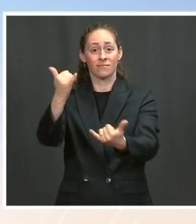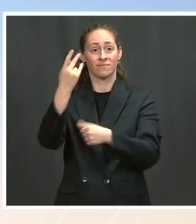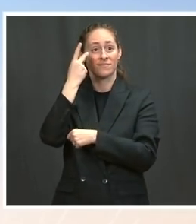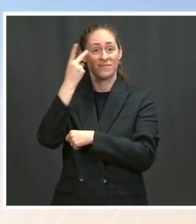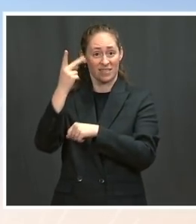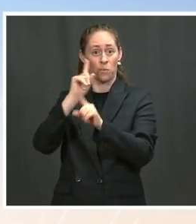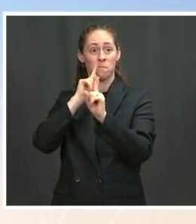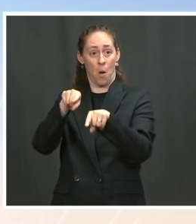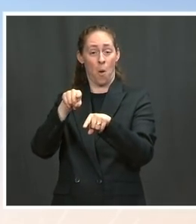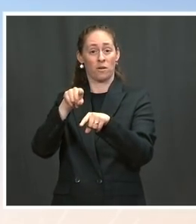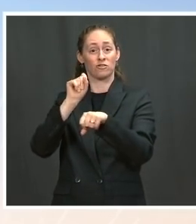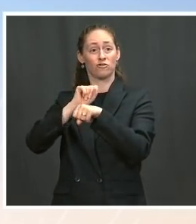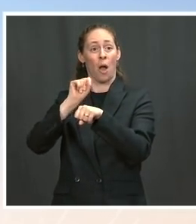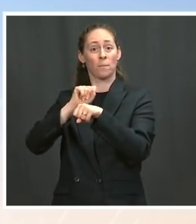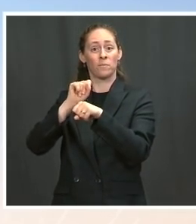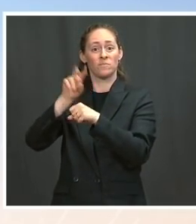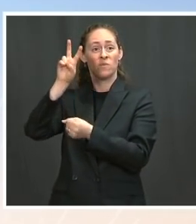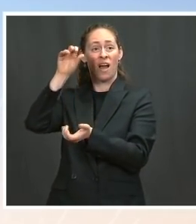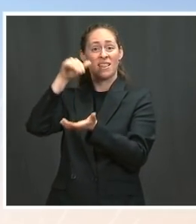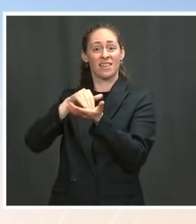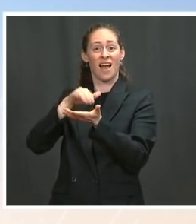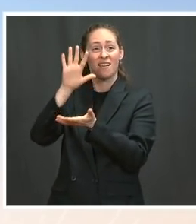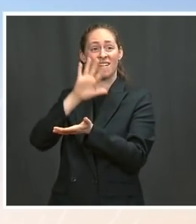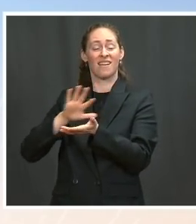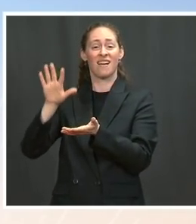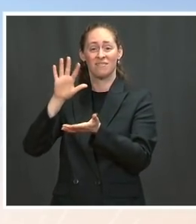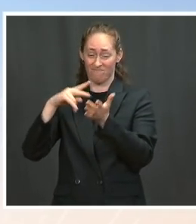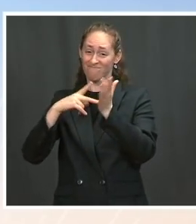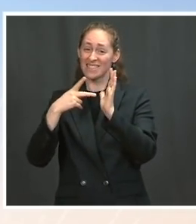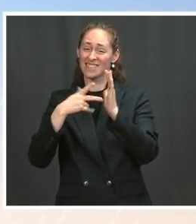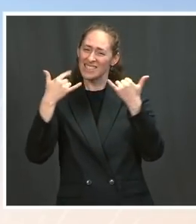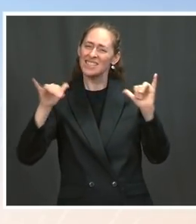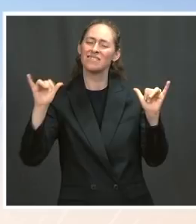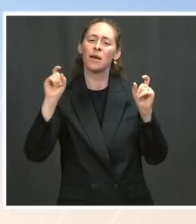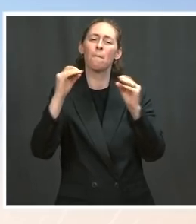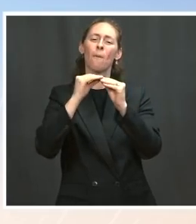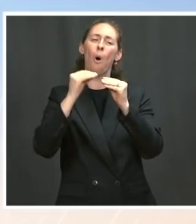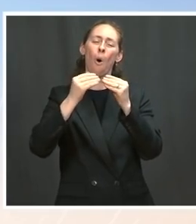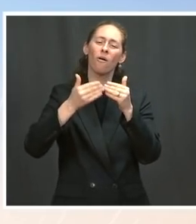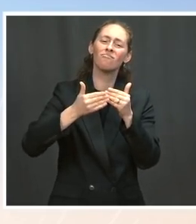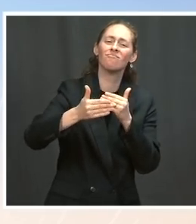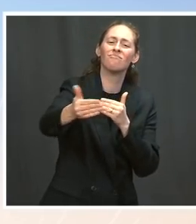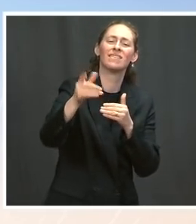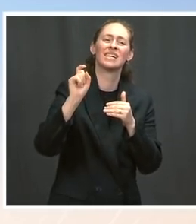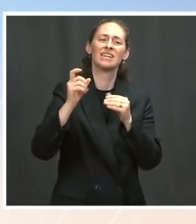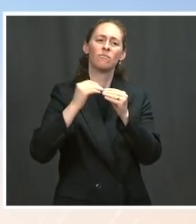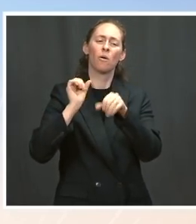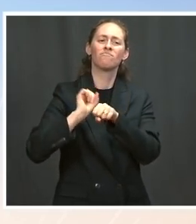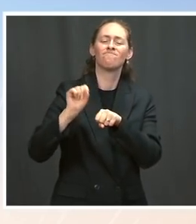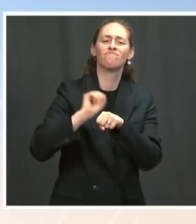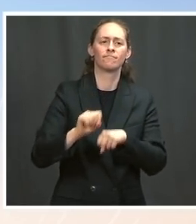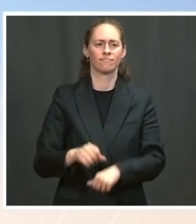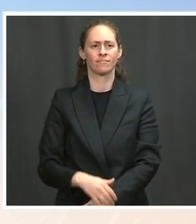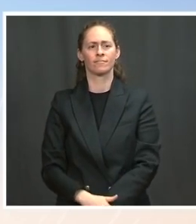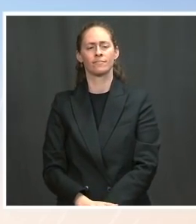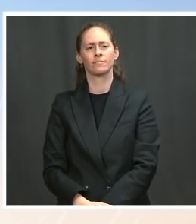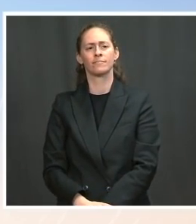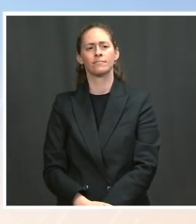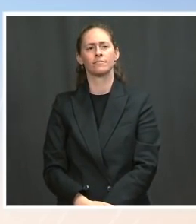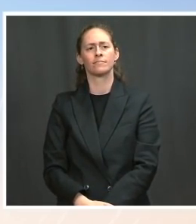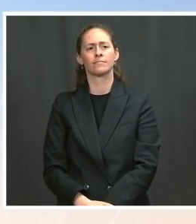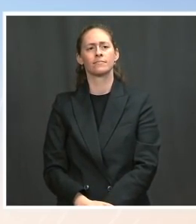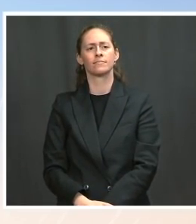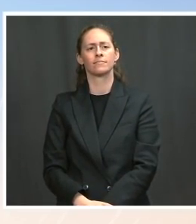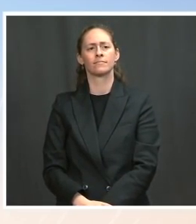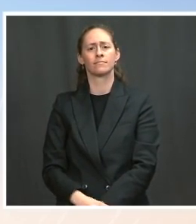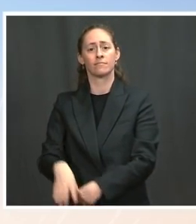The 266,000 jobs added in April represent continued progress. We've